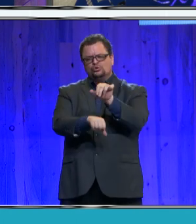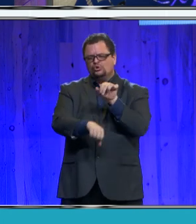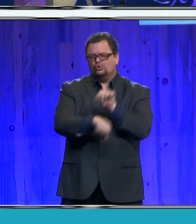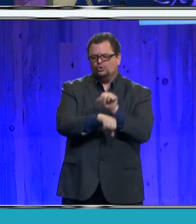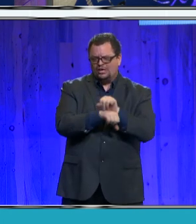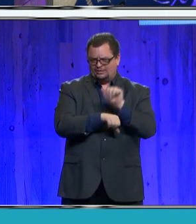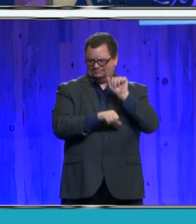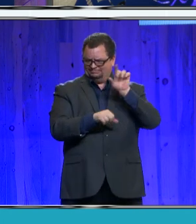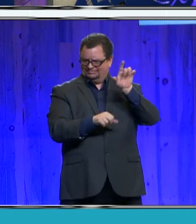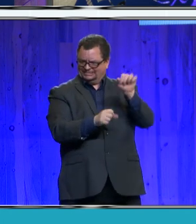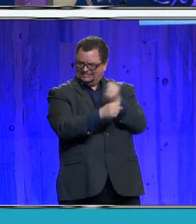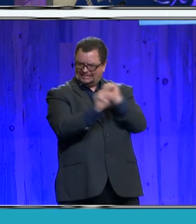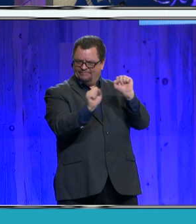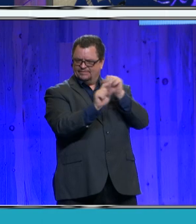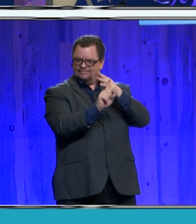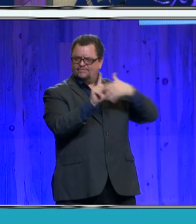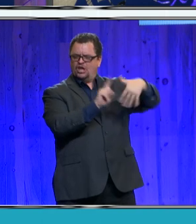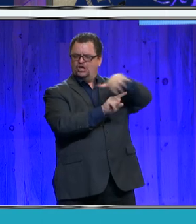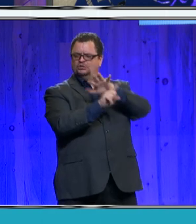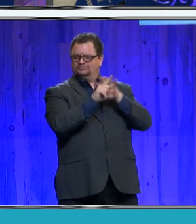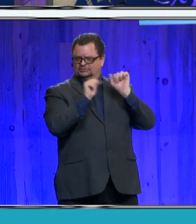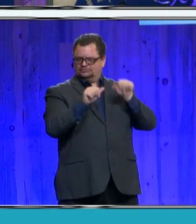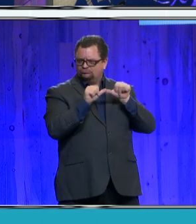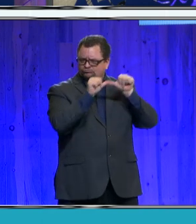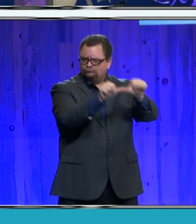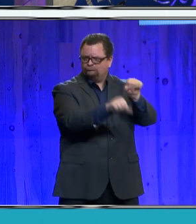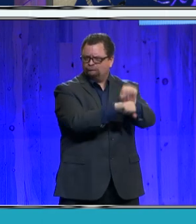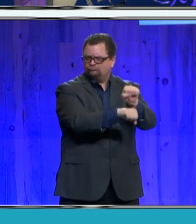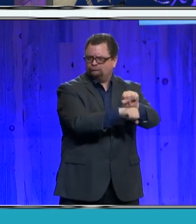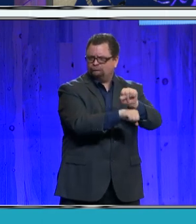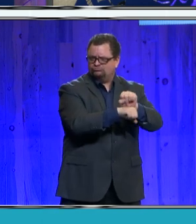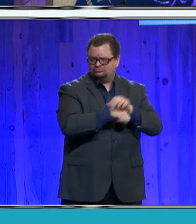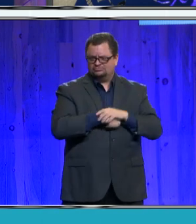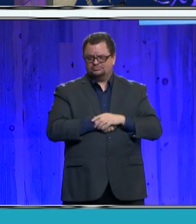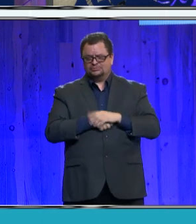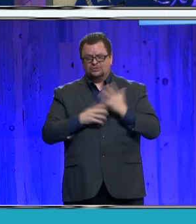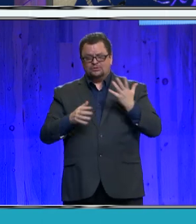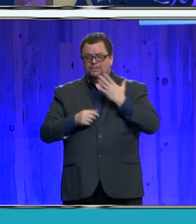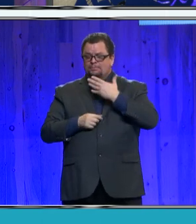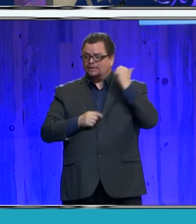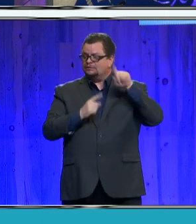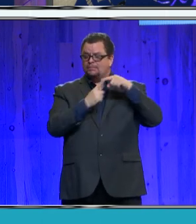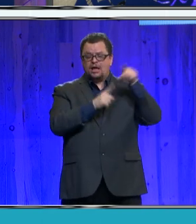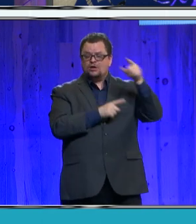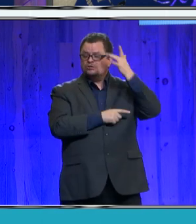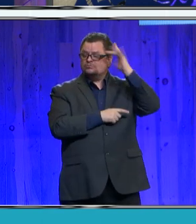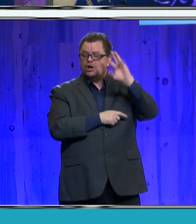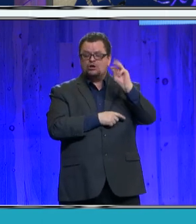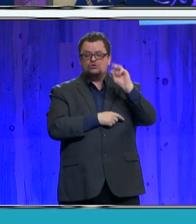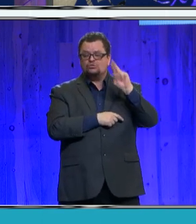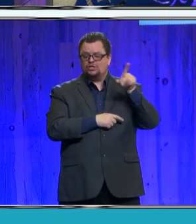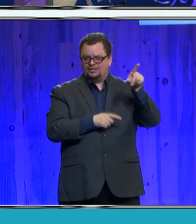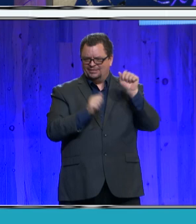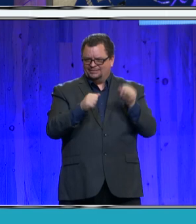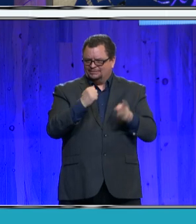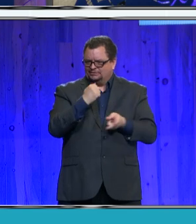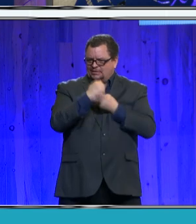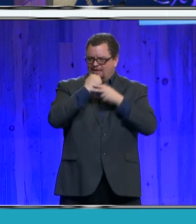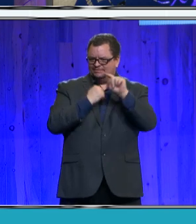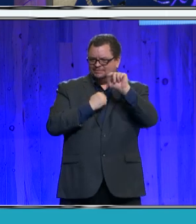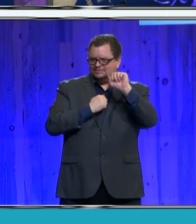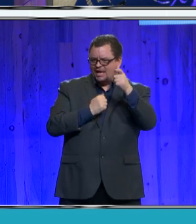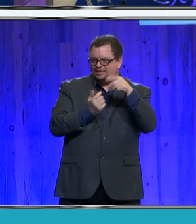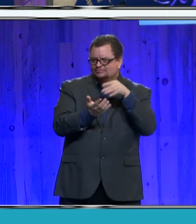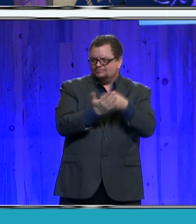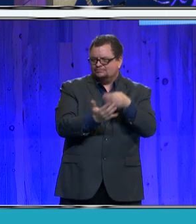environment. The best part? Smart Work saved taxpayers $60 million by eliminating